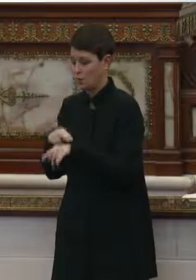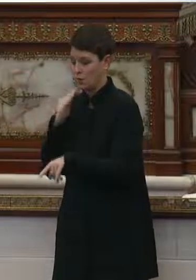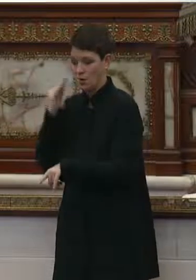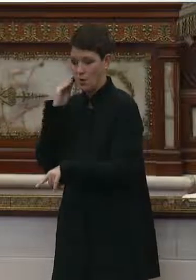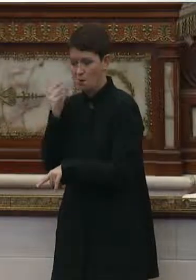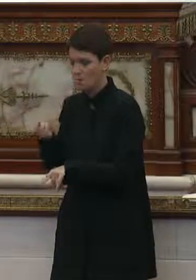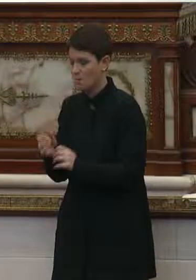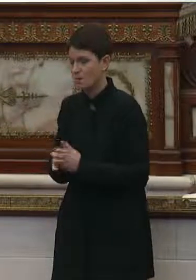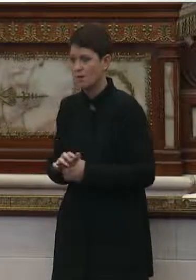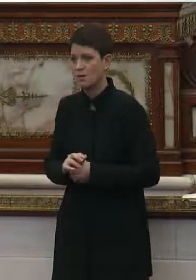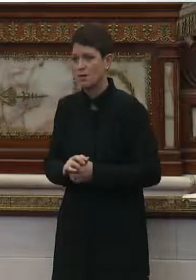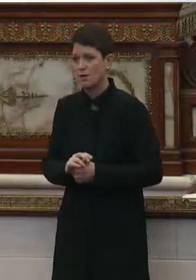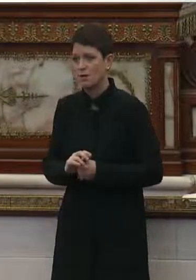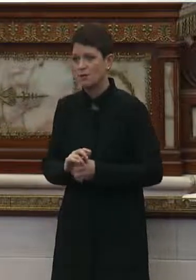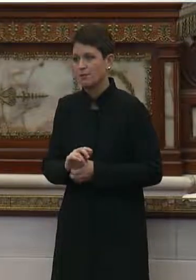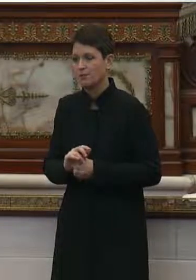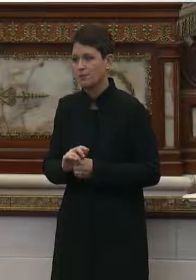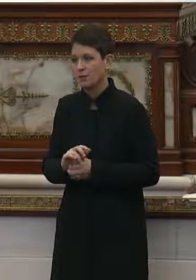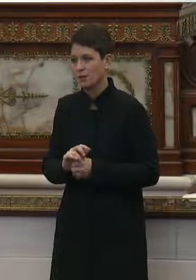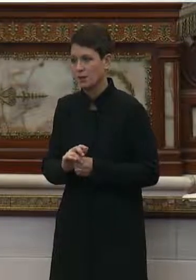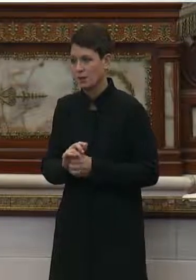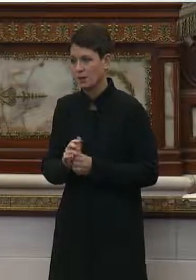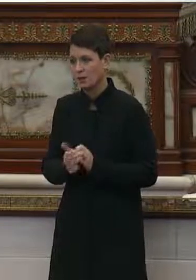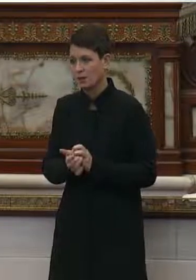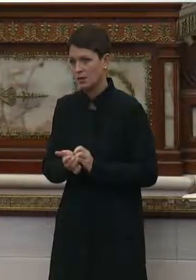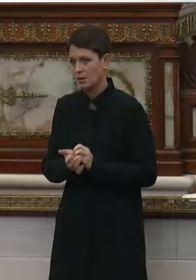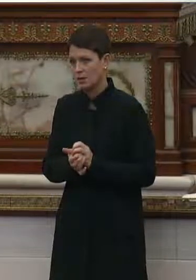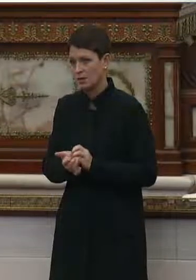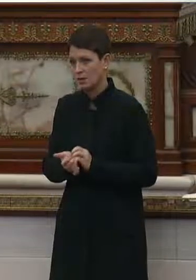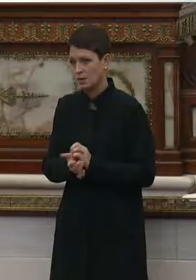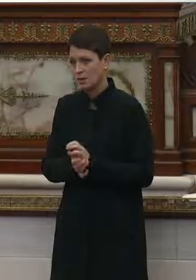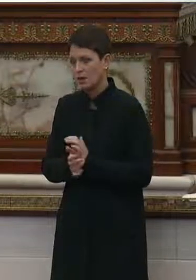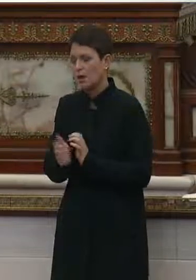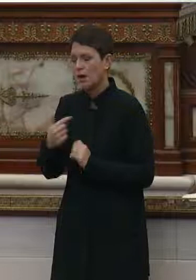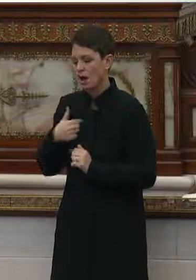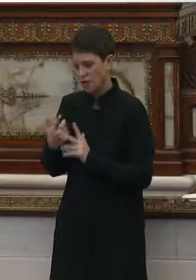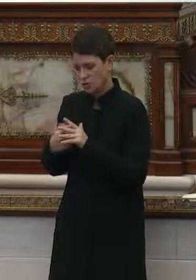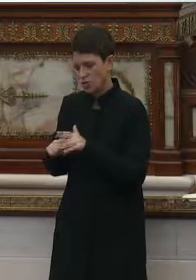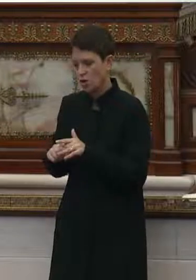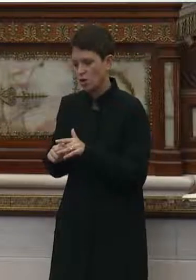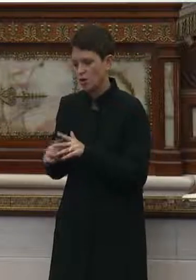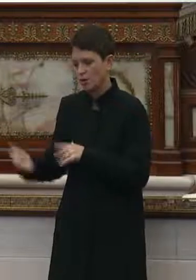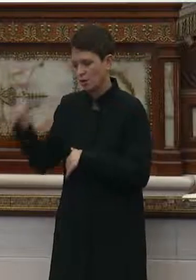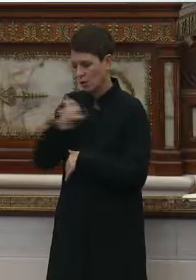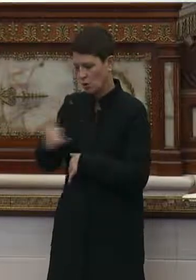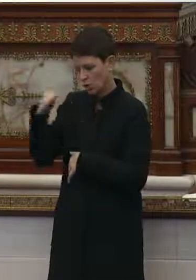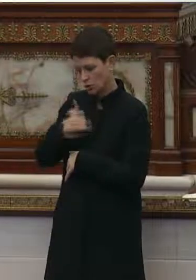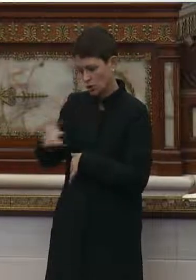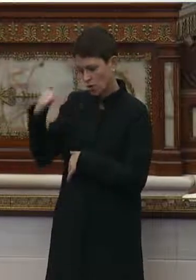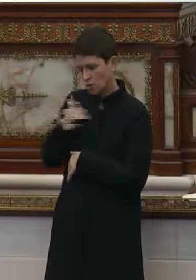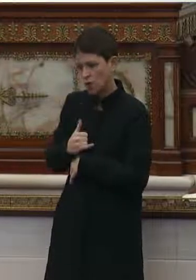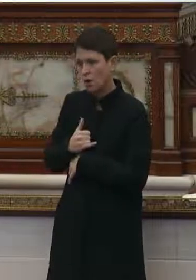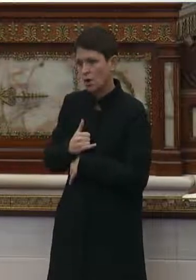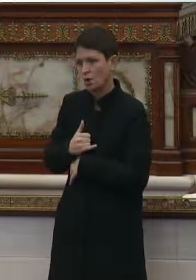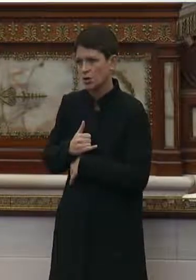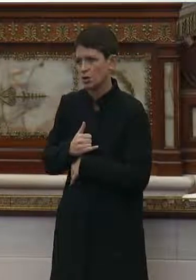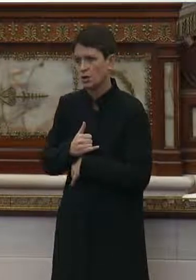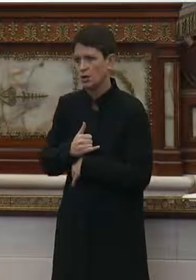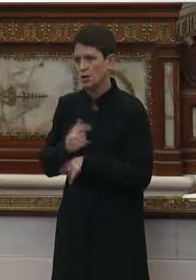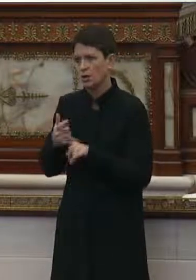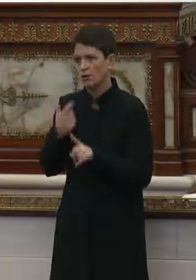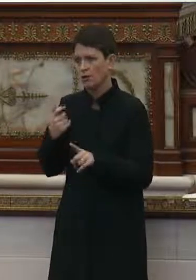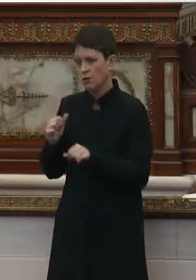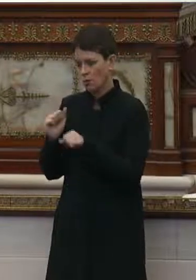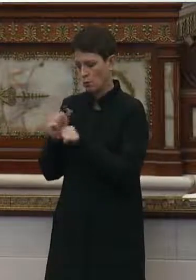what I found out in the early part of it, um, I was, I started getting calls, Madam Chair, uh, from